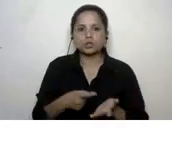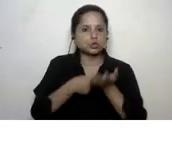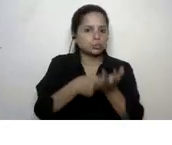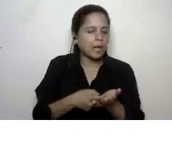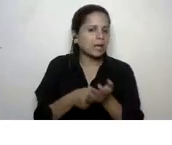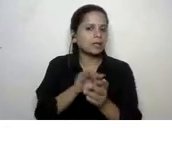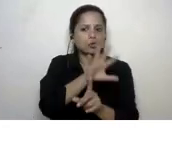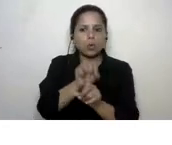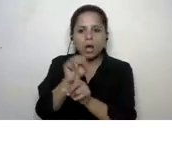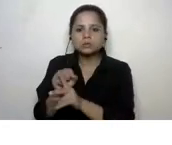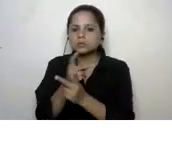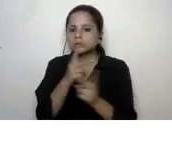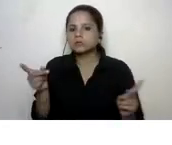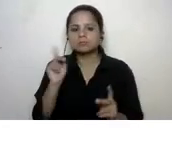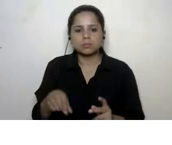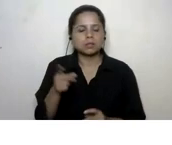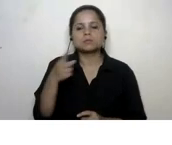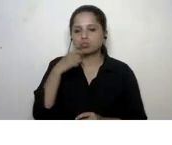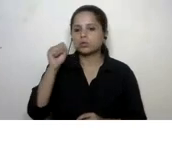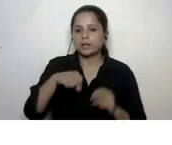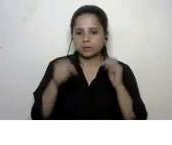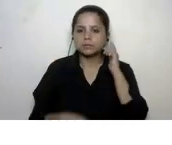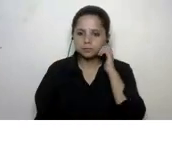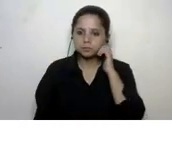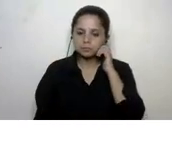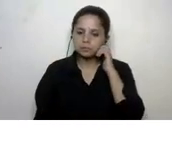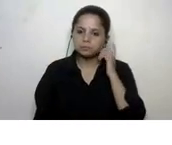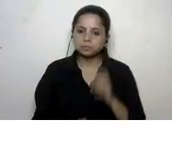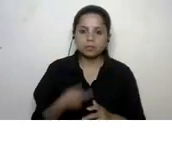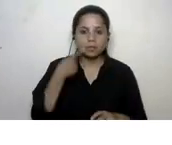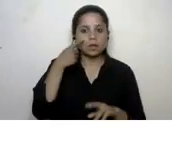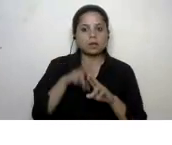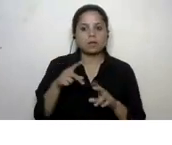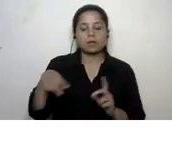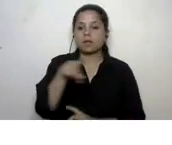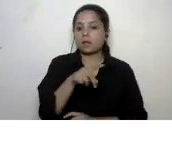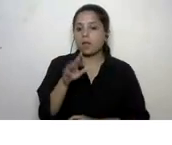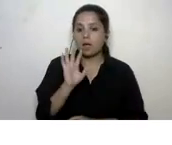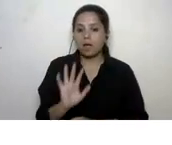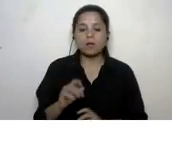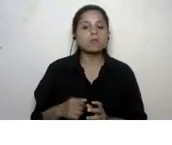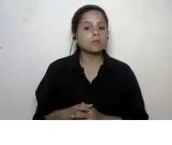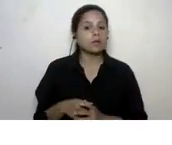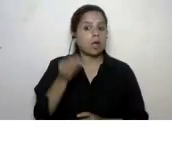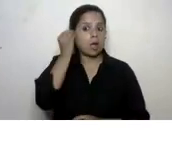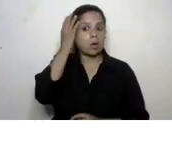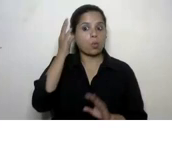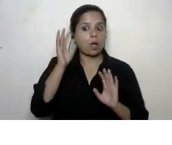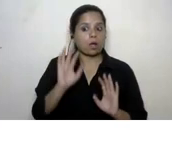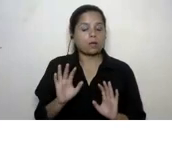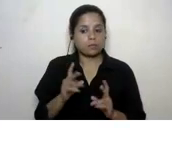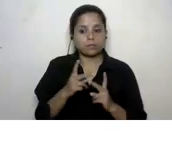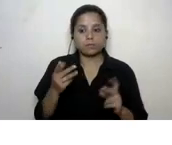other's cultures yes and if they have all these kind of awareness all these